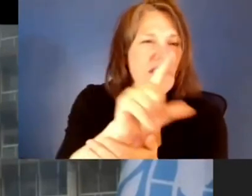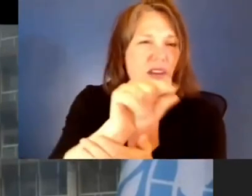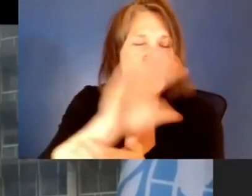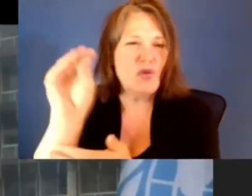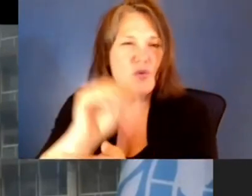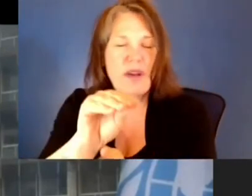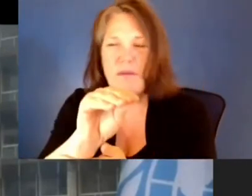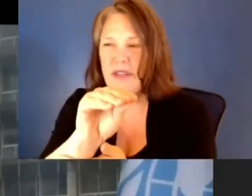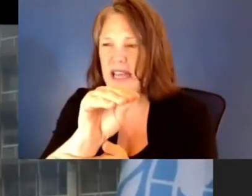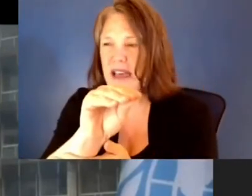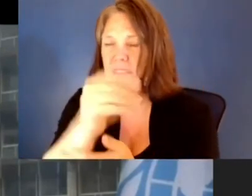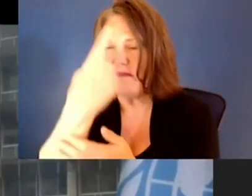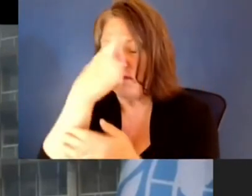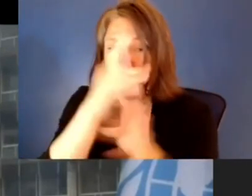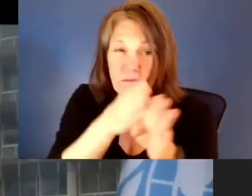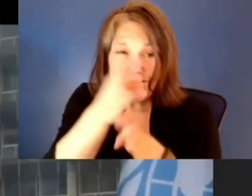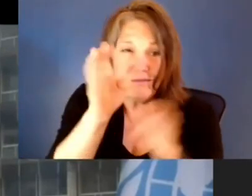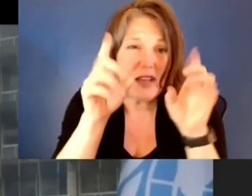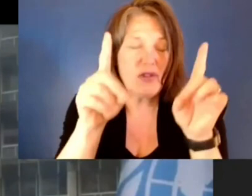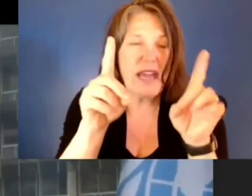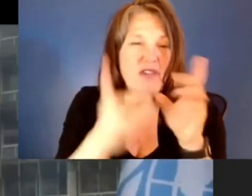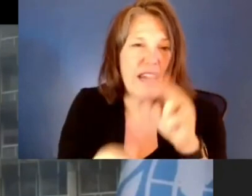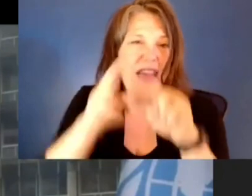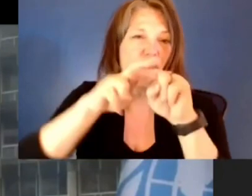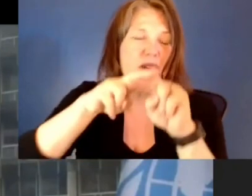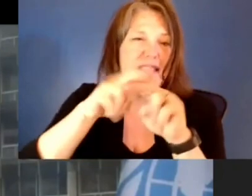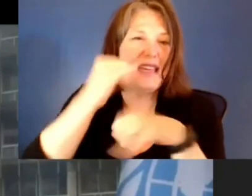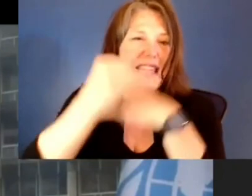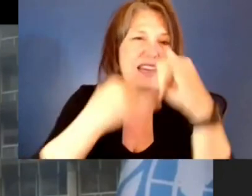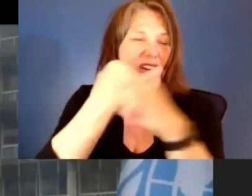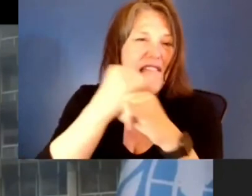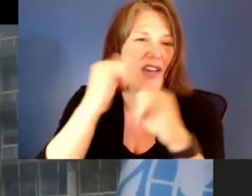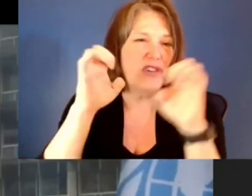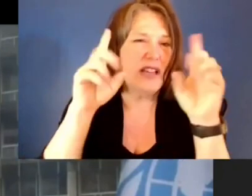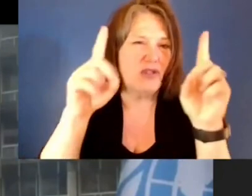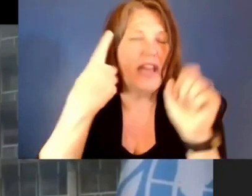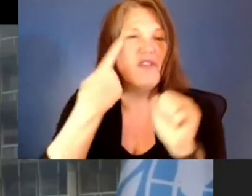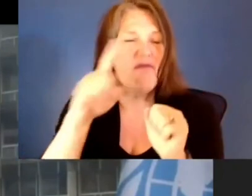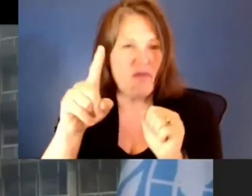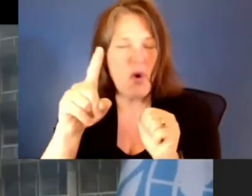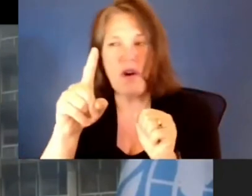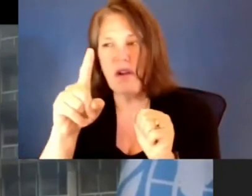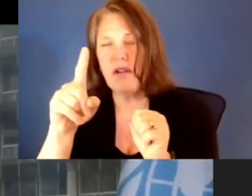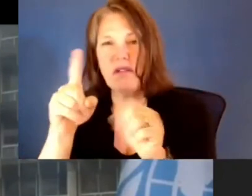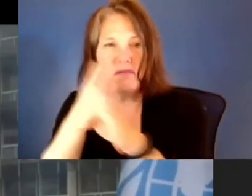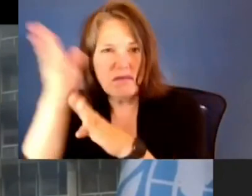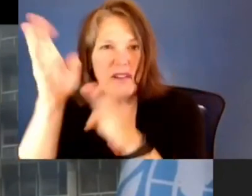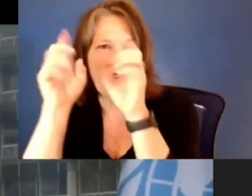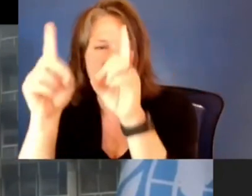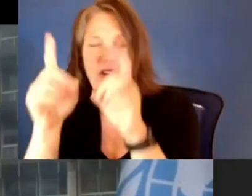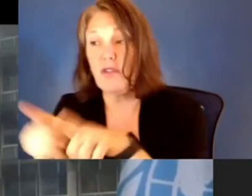and increasing international aid for education. We also need to invest better